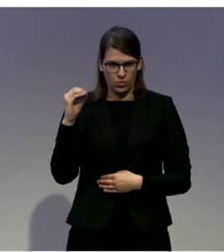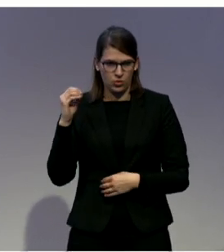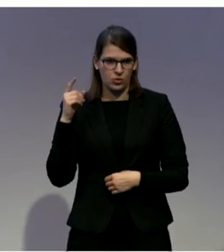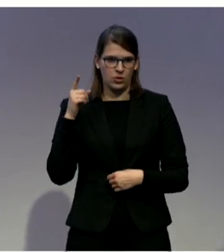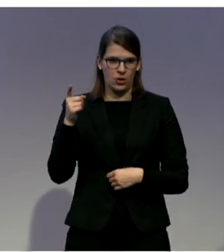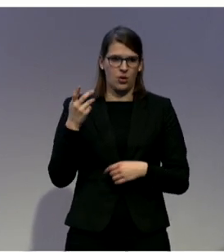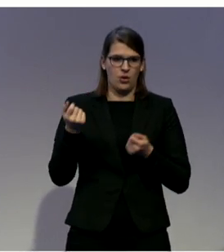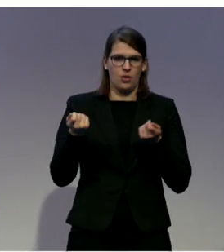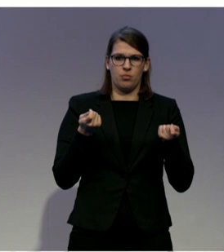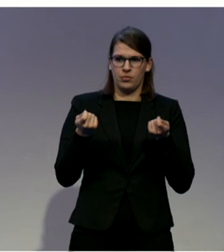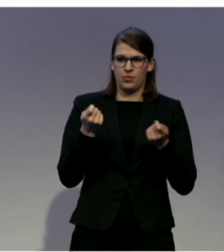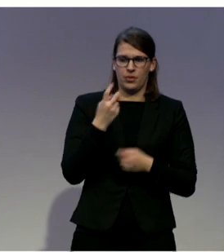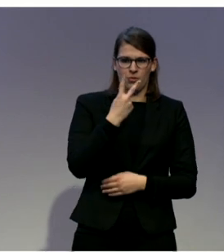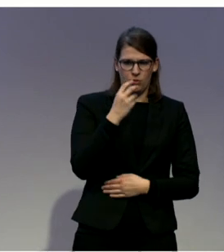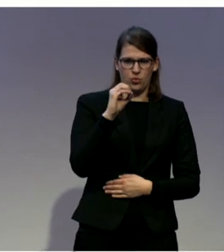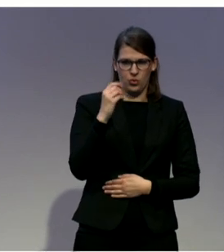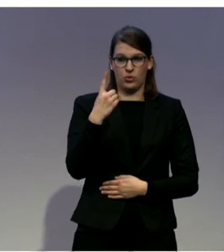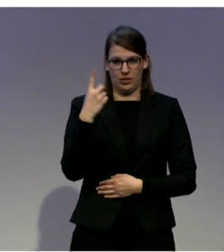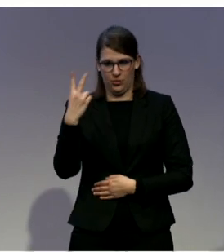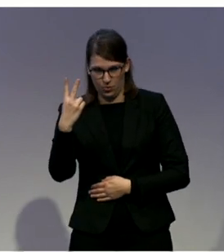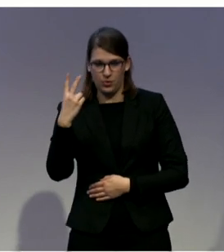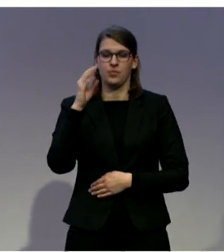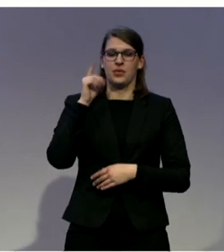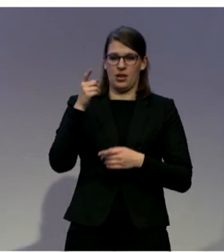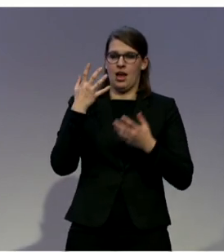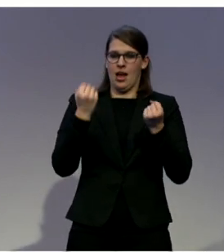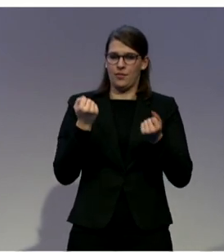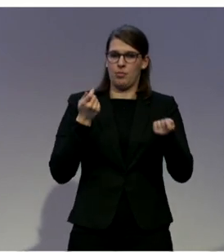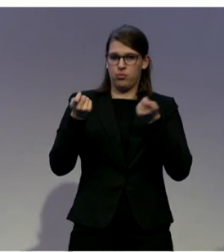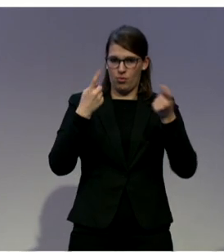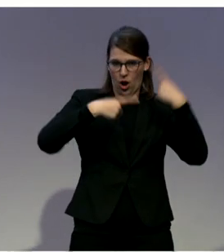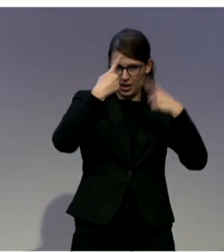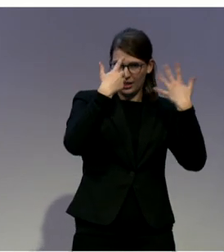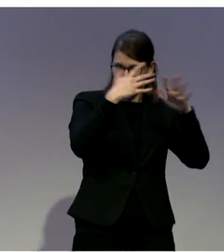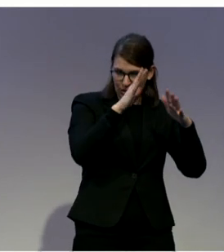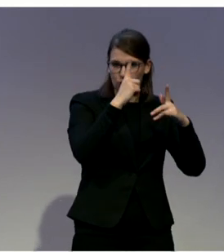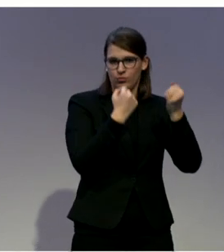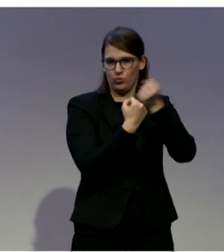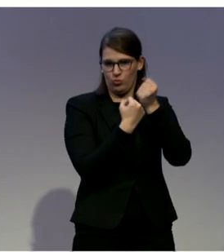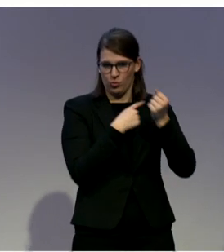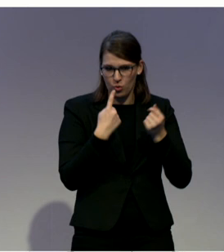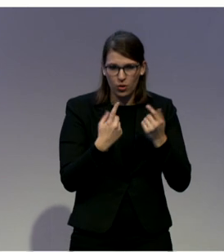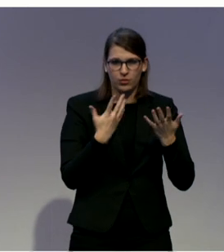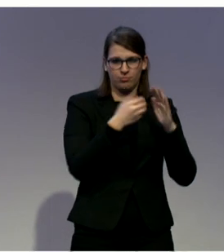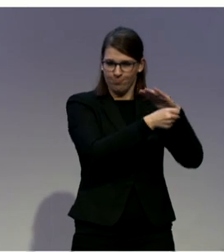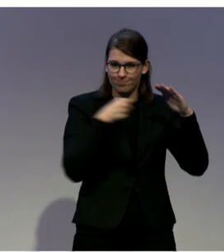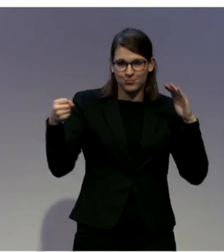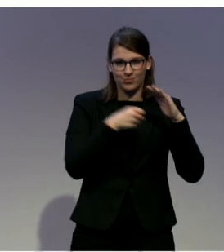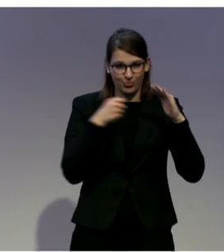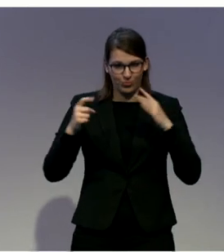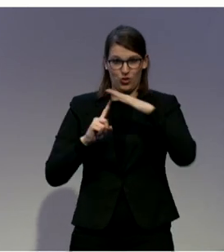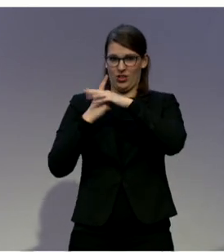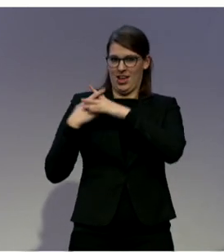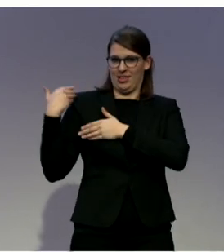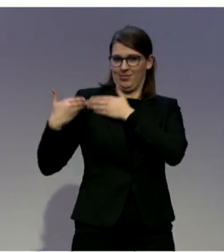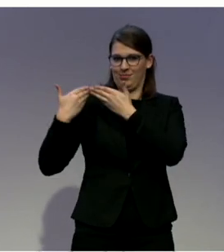and we started the process of transformation and institutionalization. which ended up in